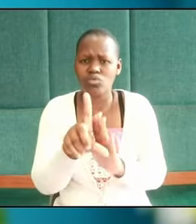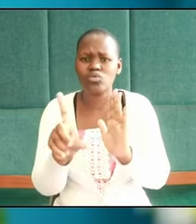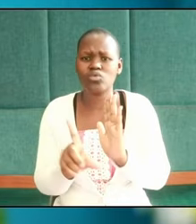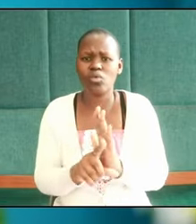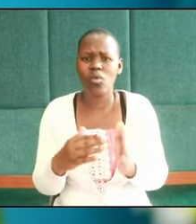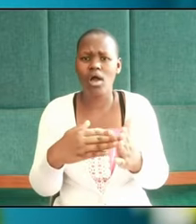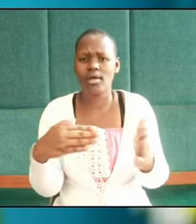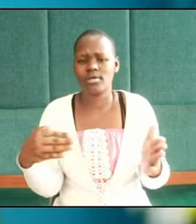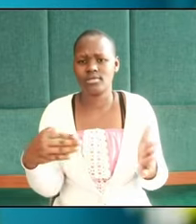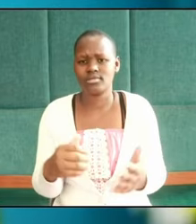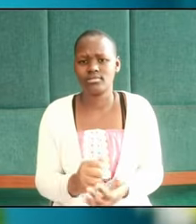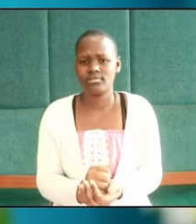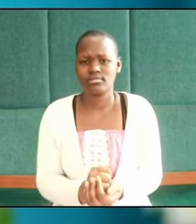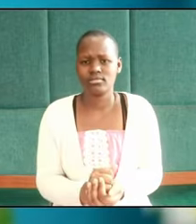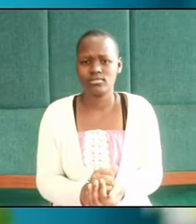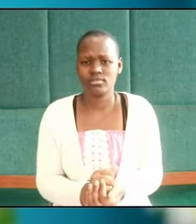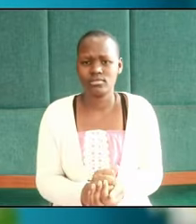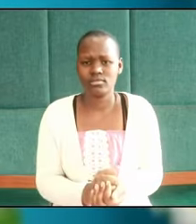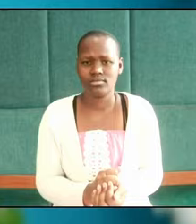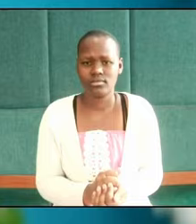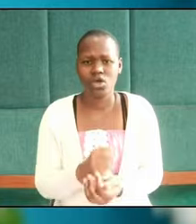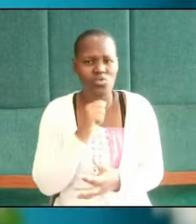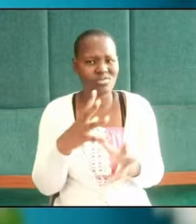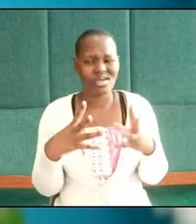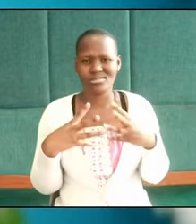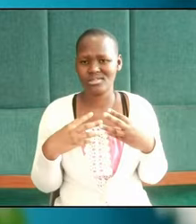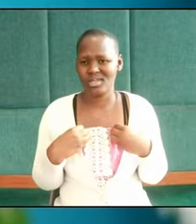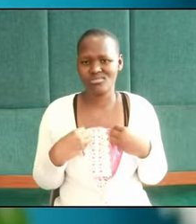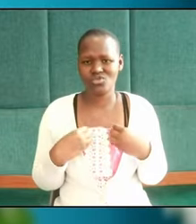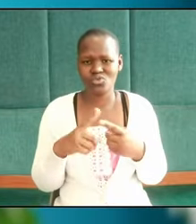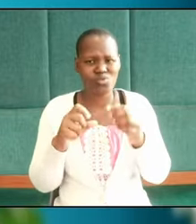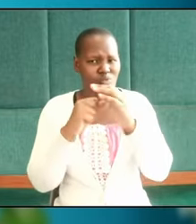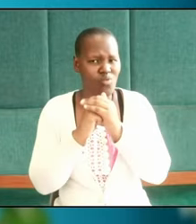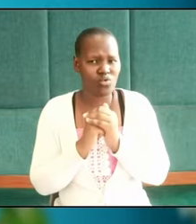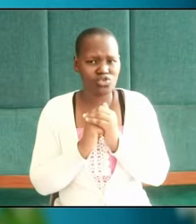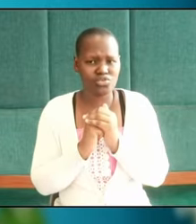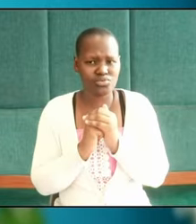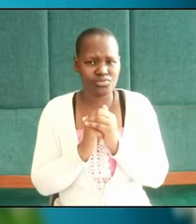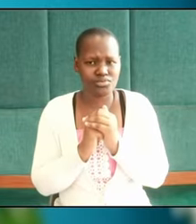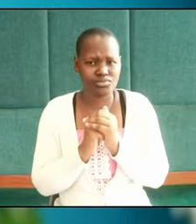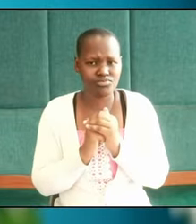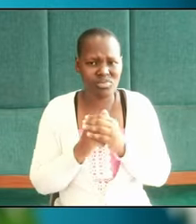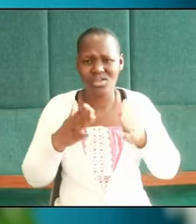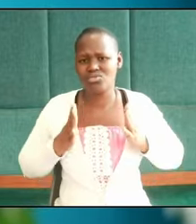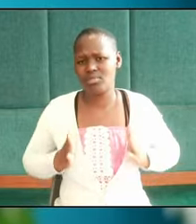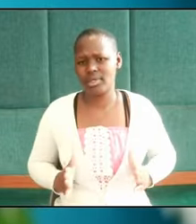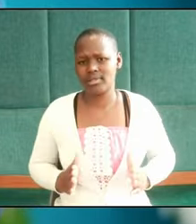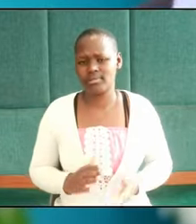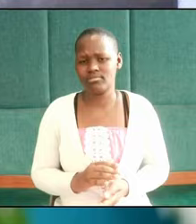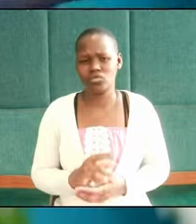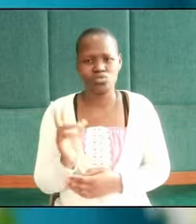he could not accept to worship a human being